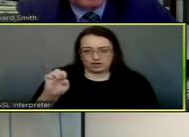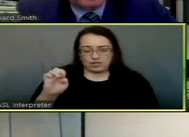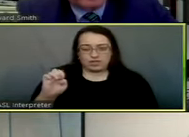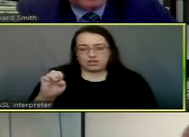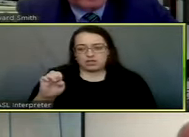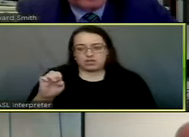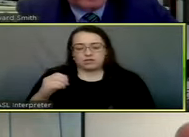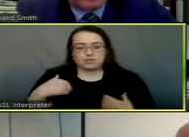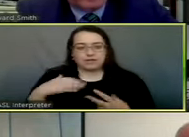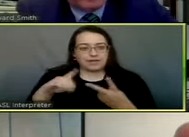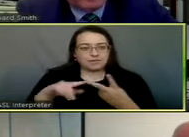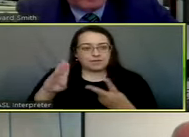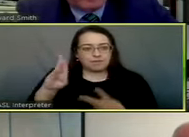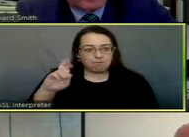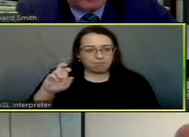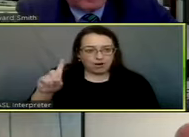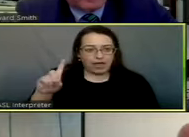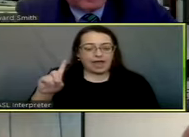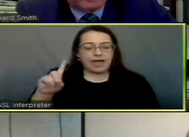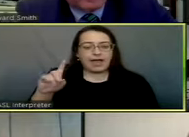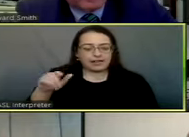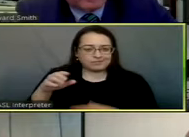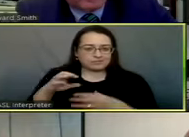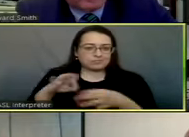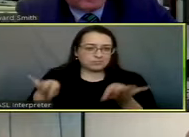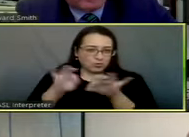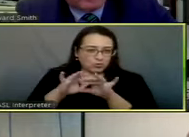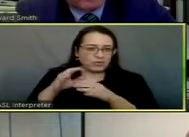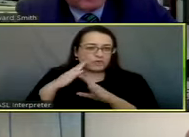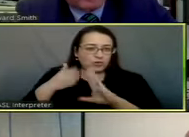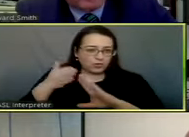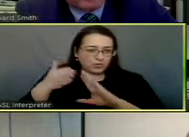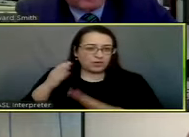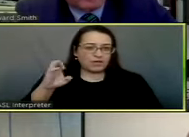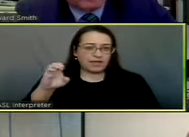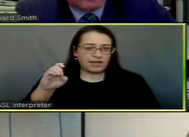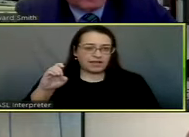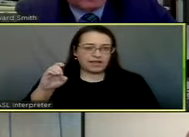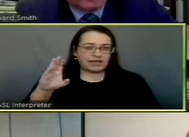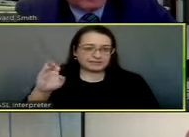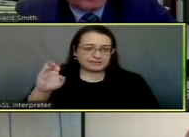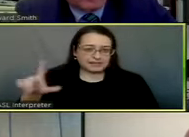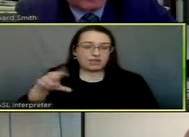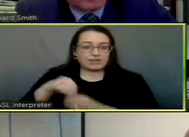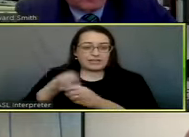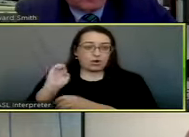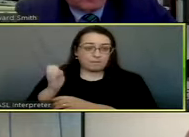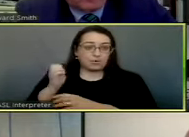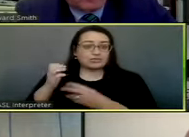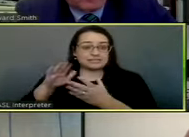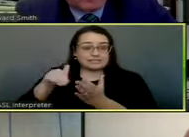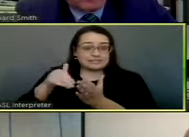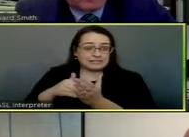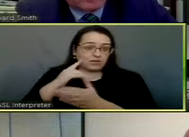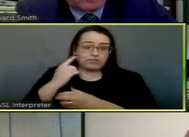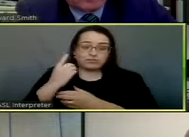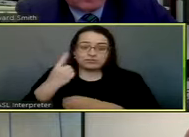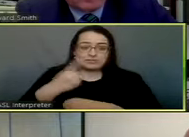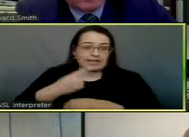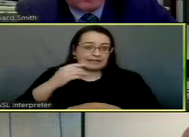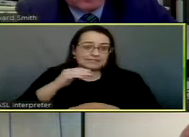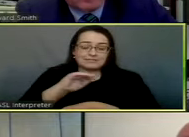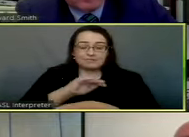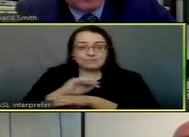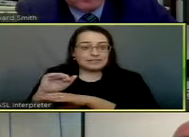Brad Baldridge, who's a key person on the operations side for Excel, in our emergency operations center for days. And in the evening,